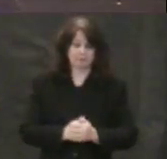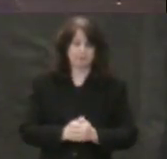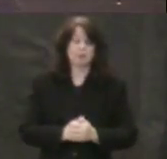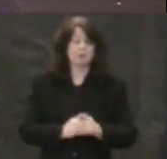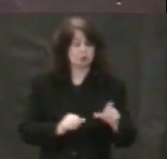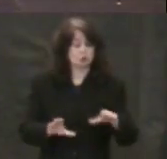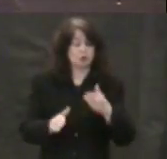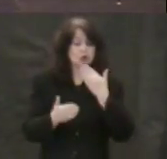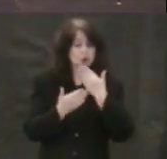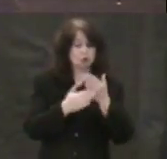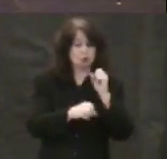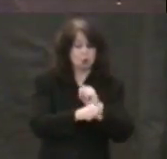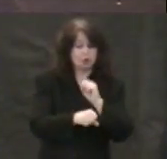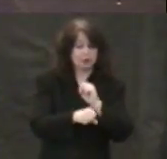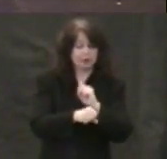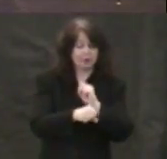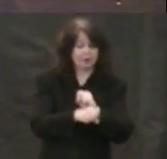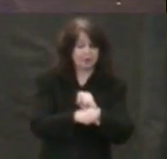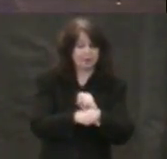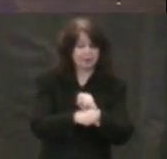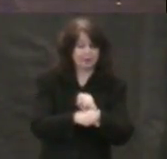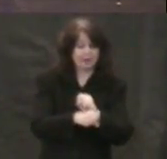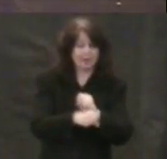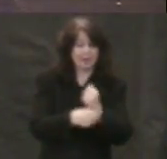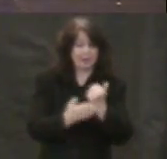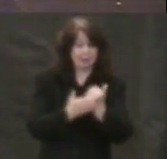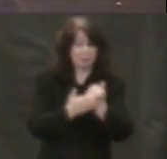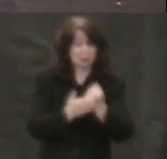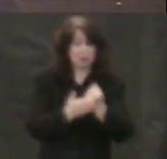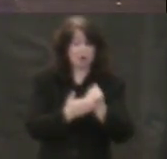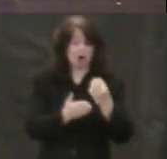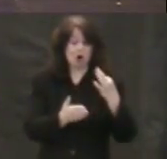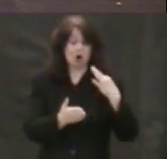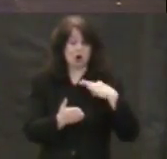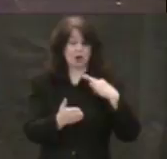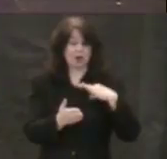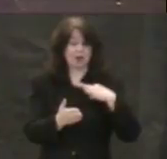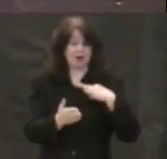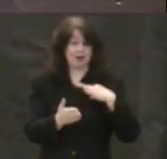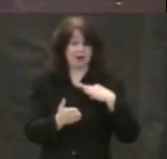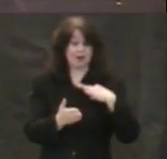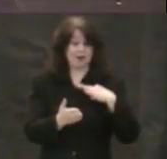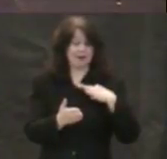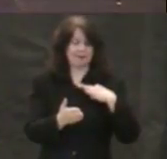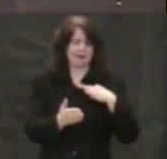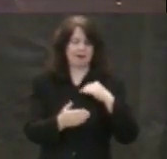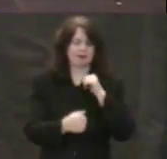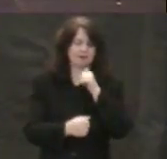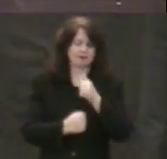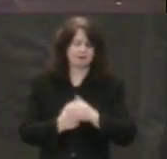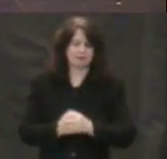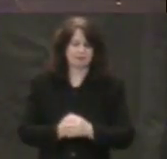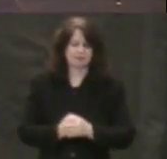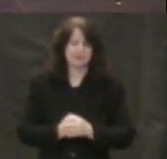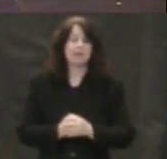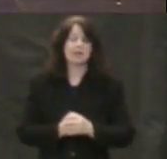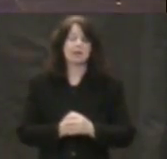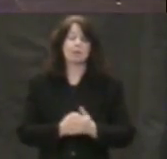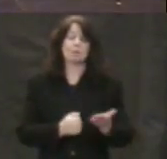earn an indulgence today. In Martin Luther's day,